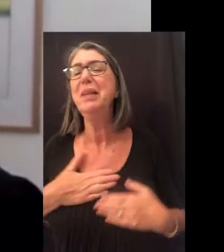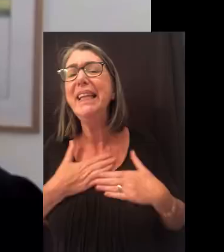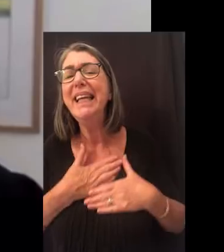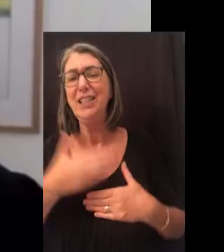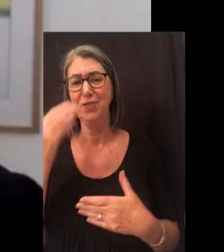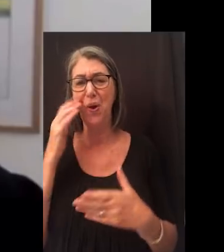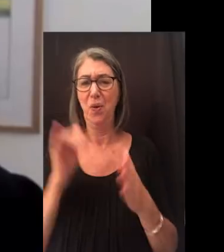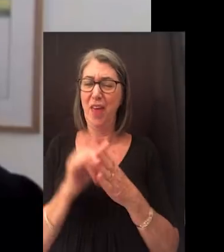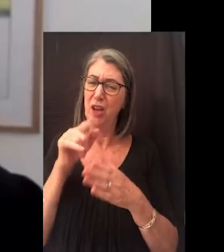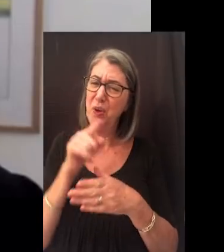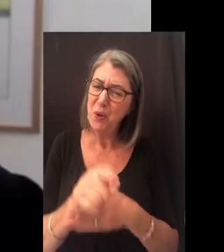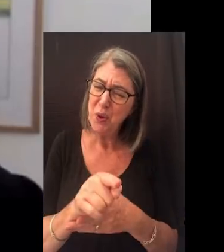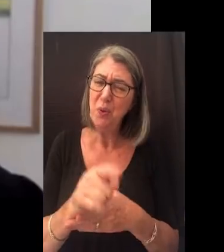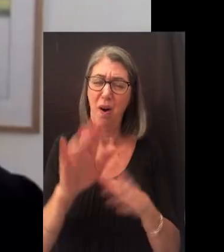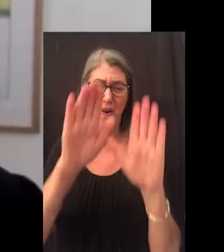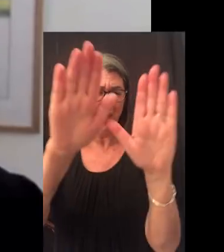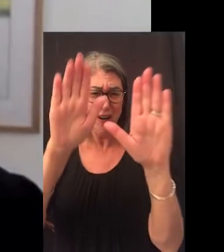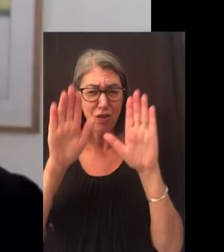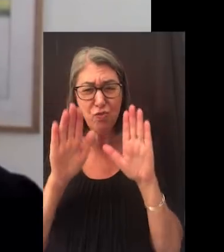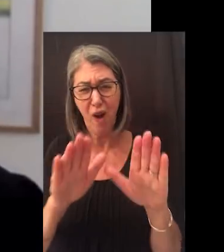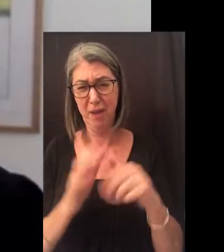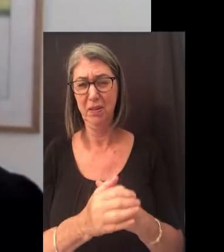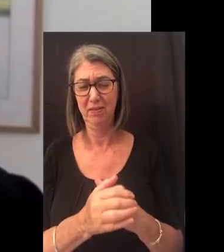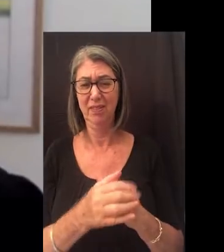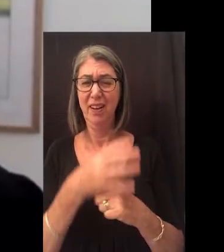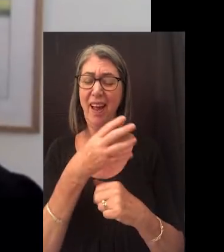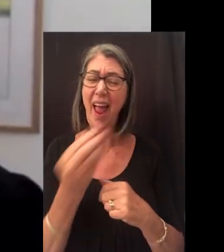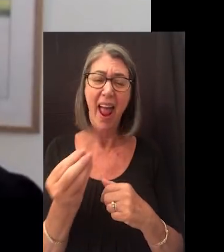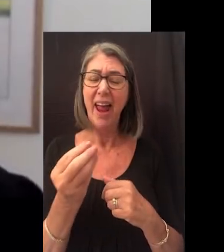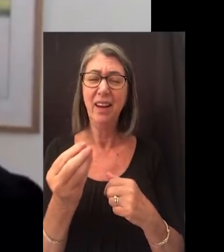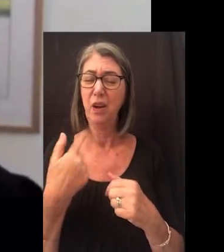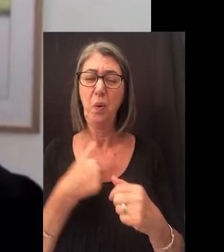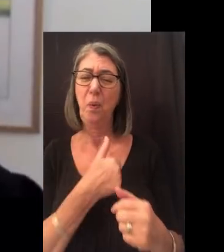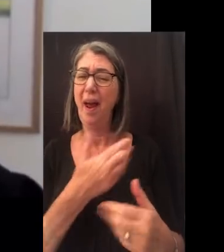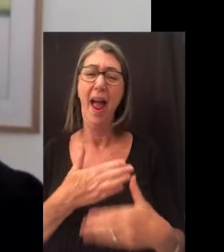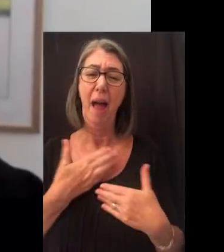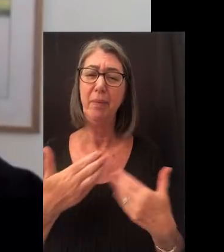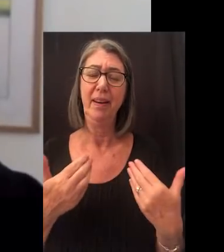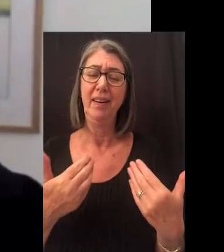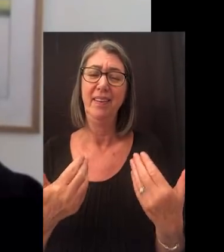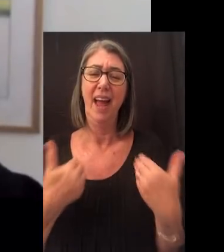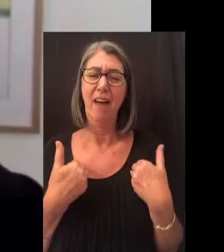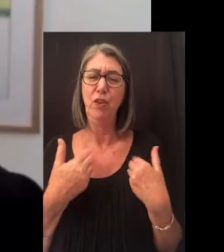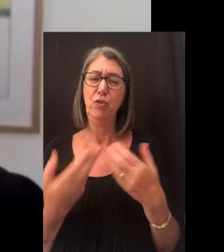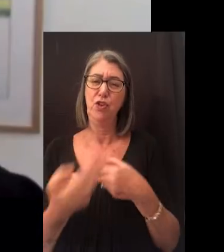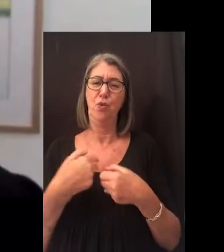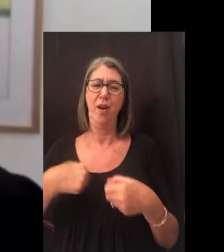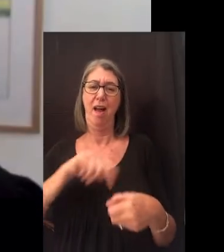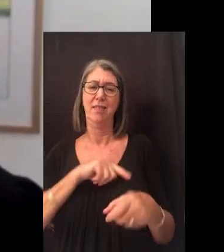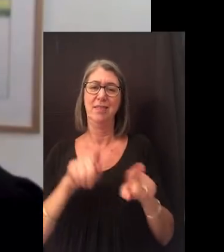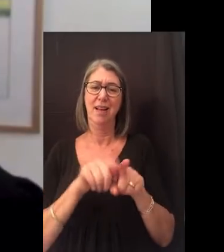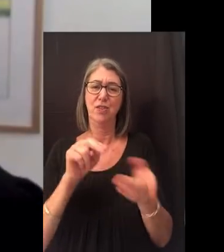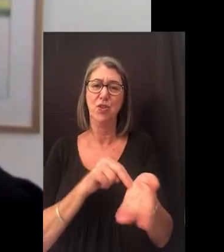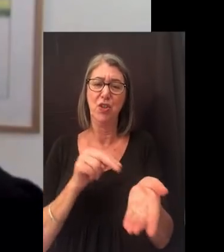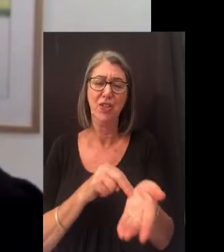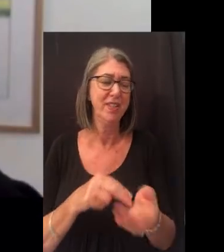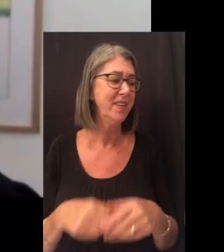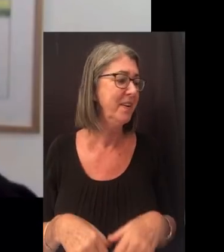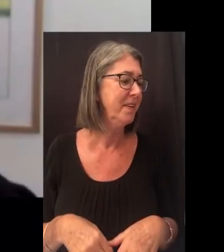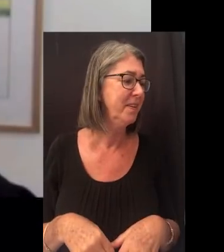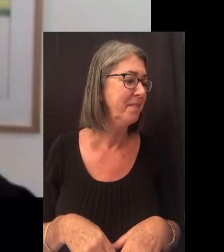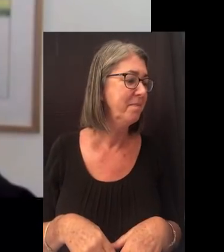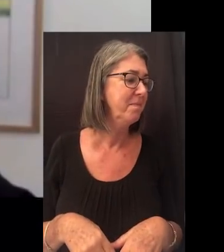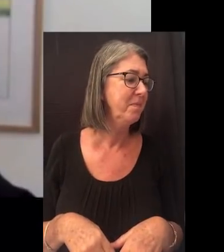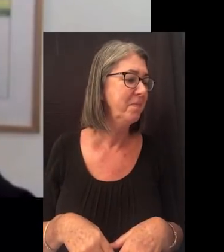of you. Please know that you are incredible, and we're happy to have you join us as nurses.